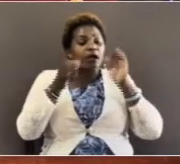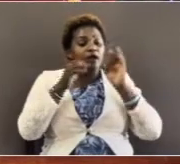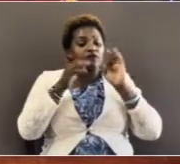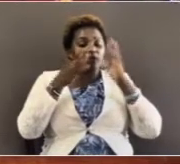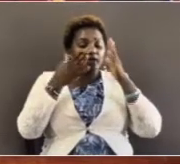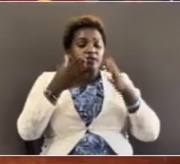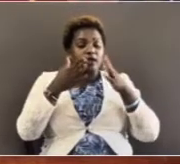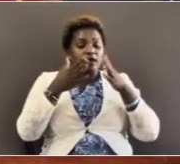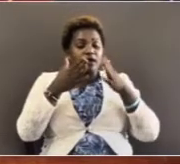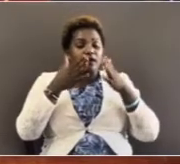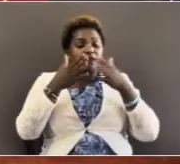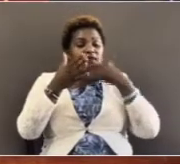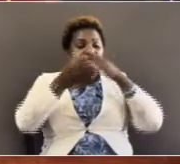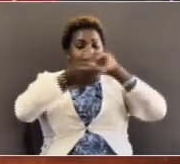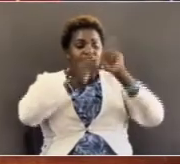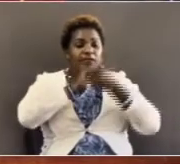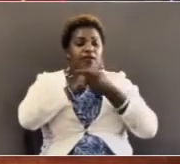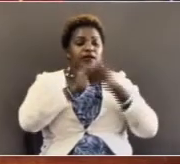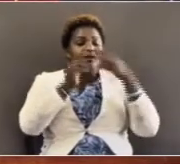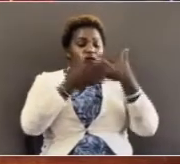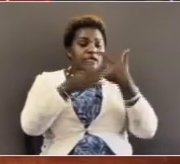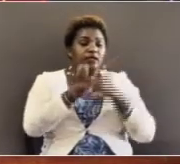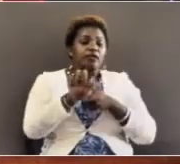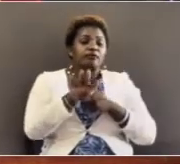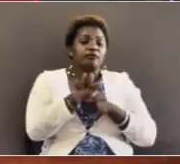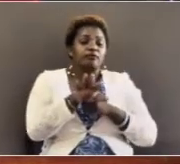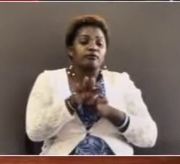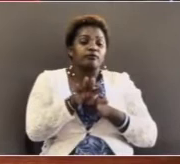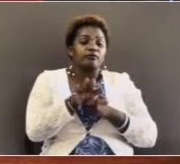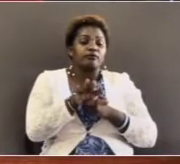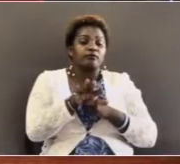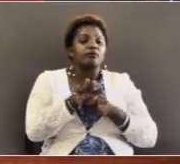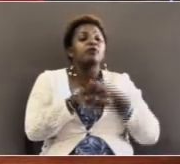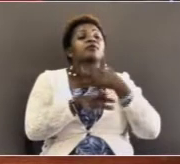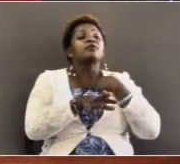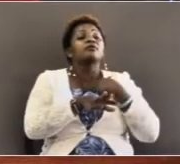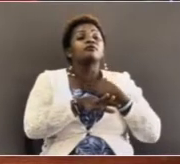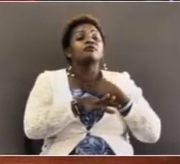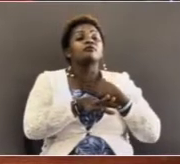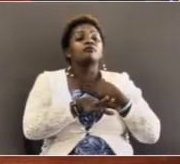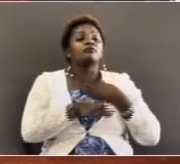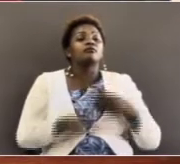who they can turn to at any time they need.